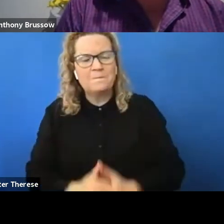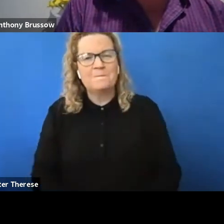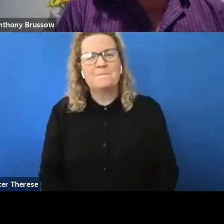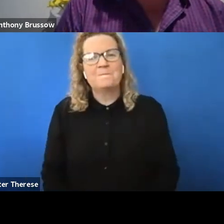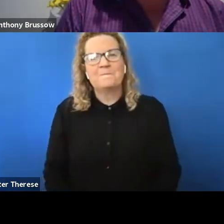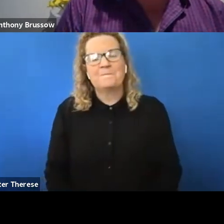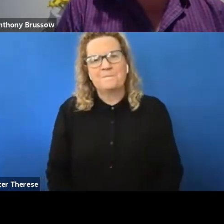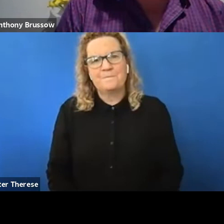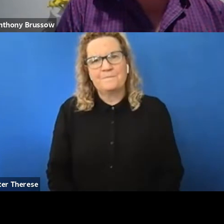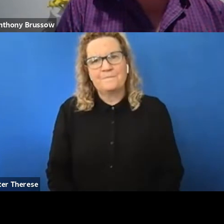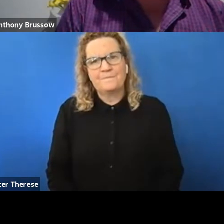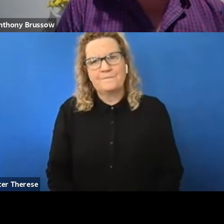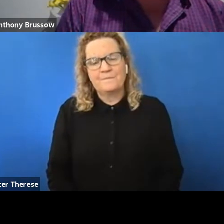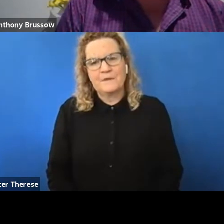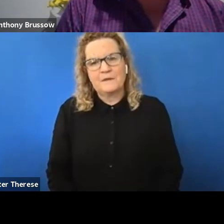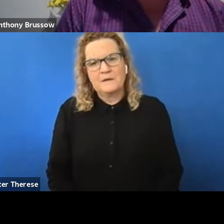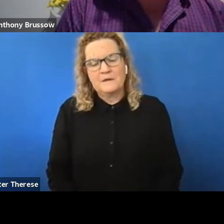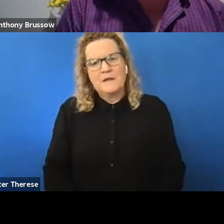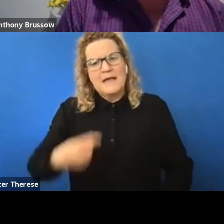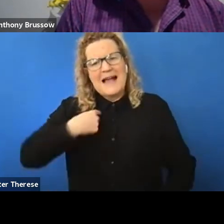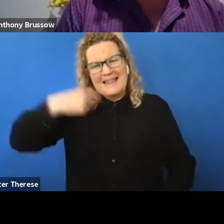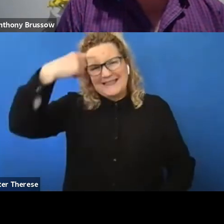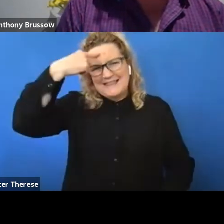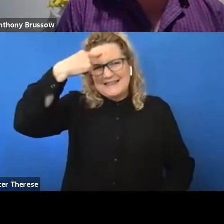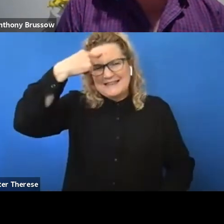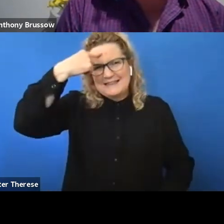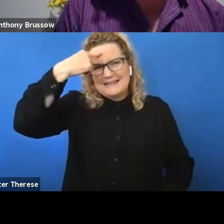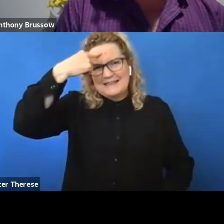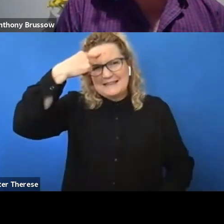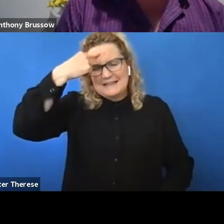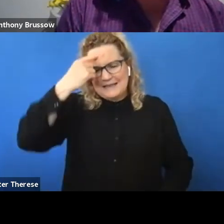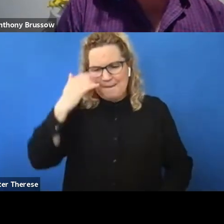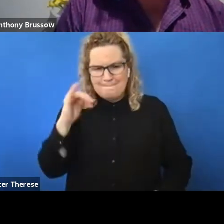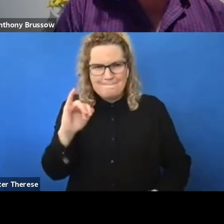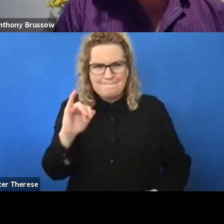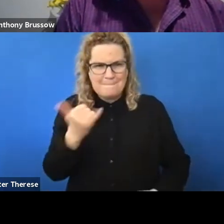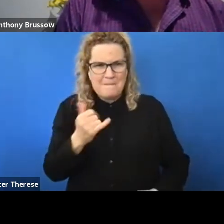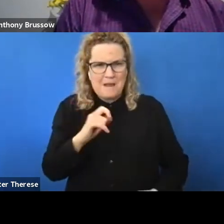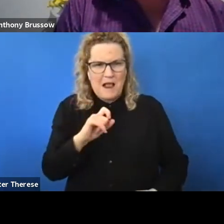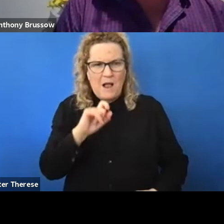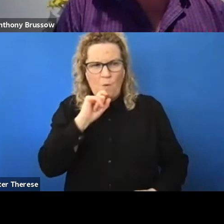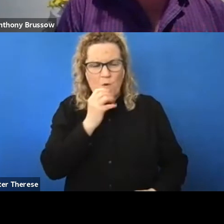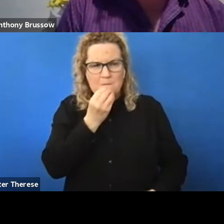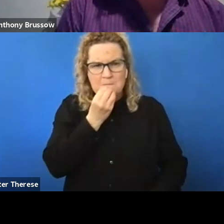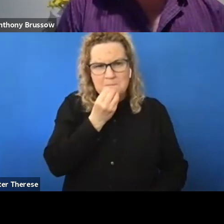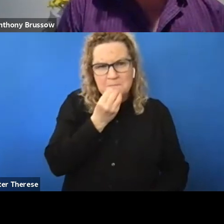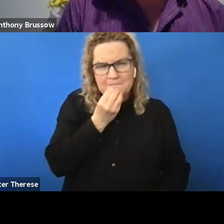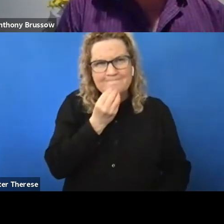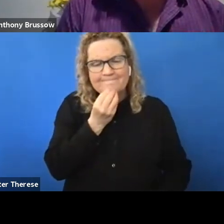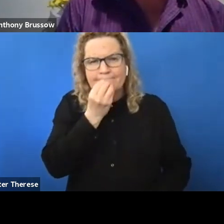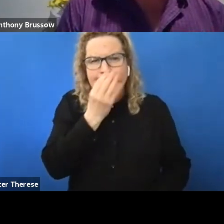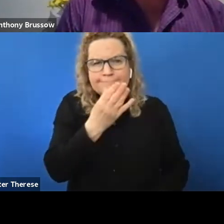I think in my case, I might disclose slightly earlier than I did.